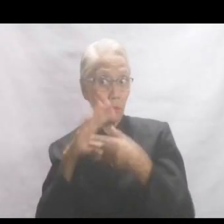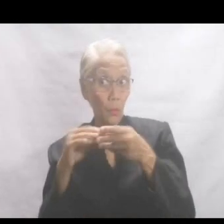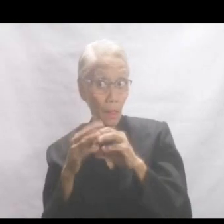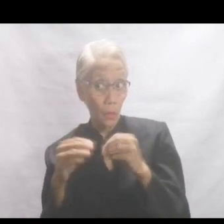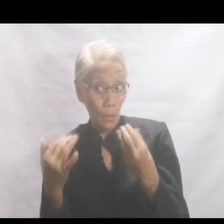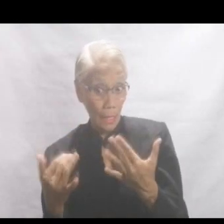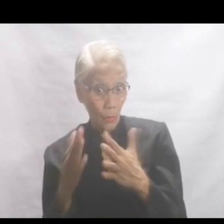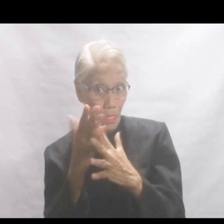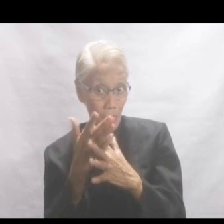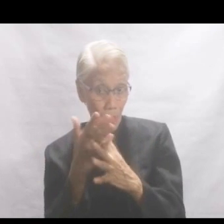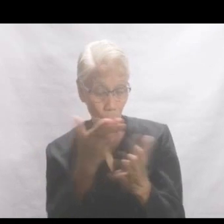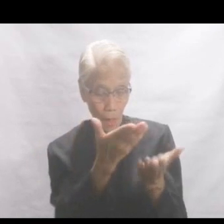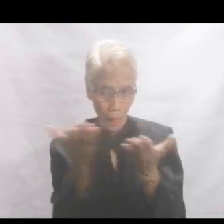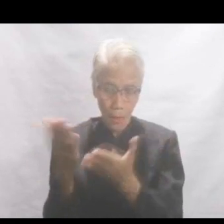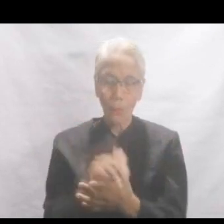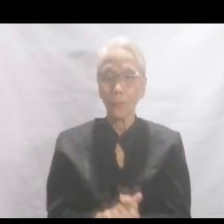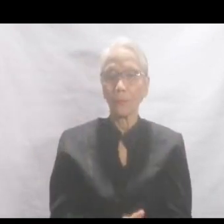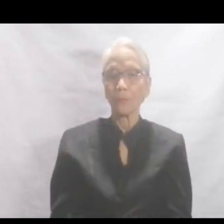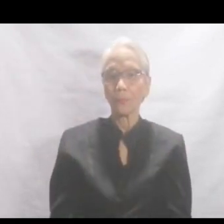Ibabahagi ko now sa inyo.